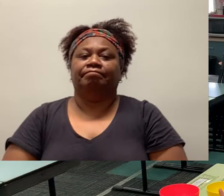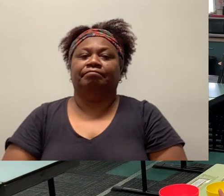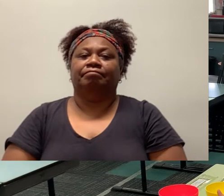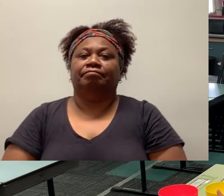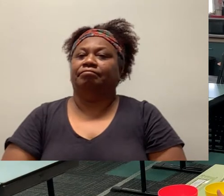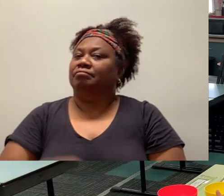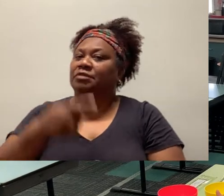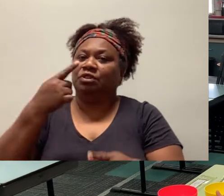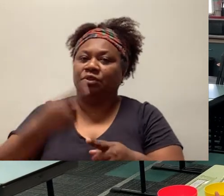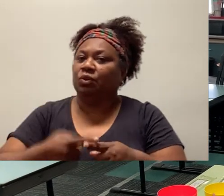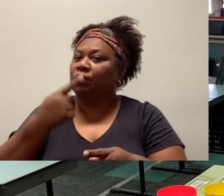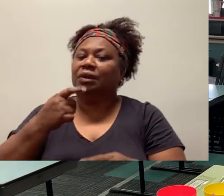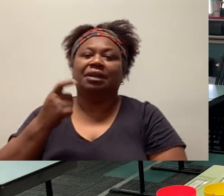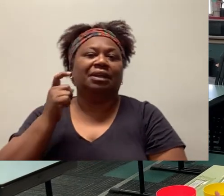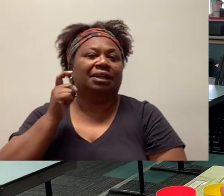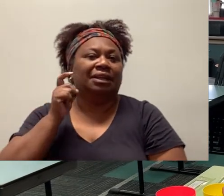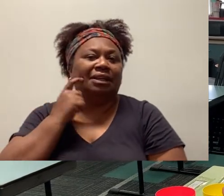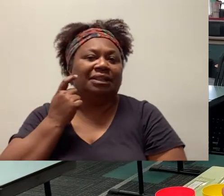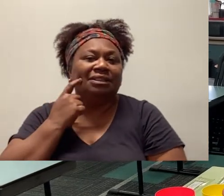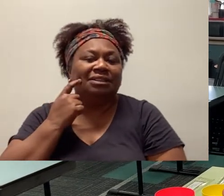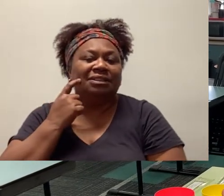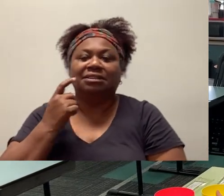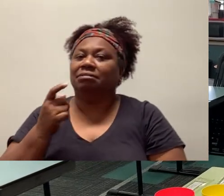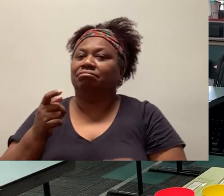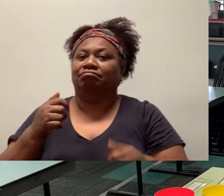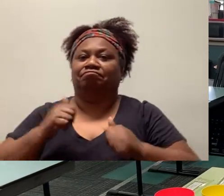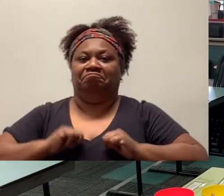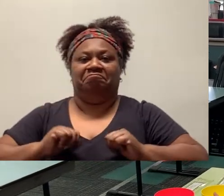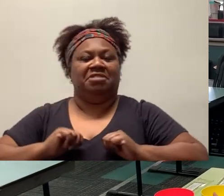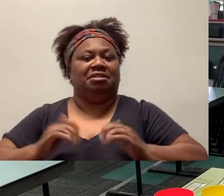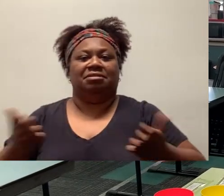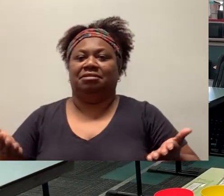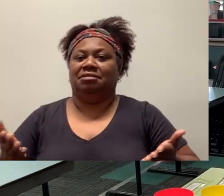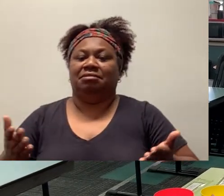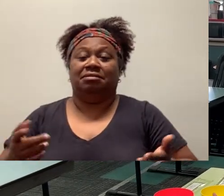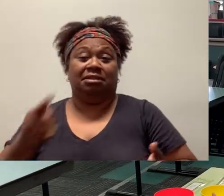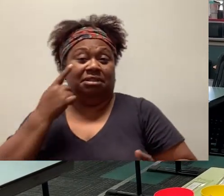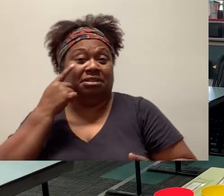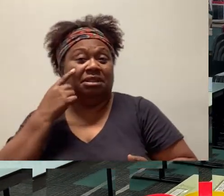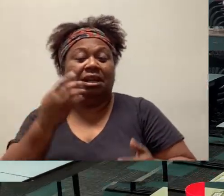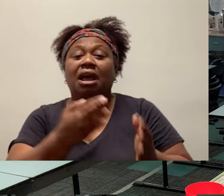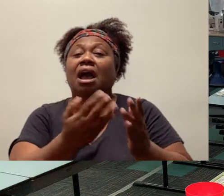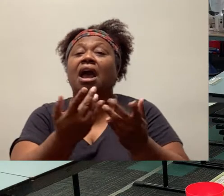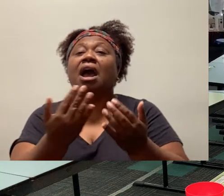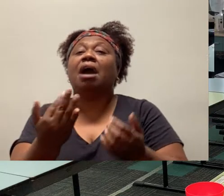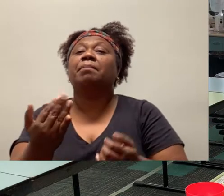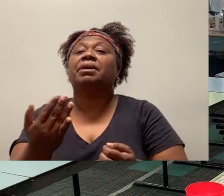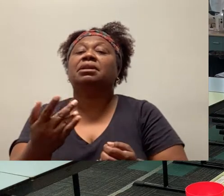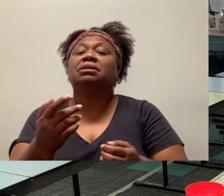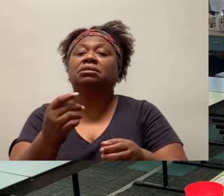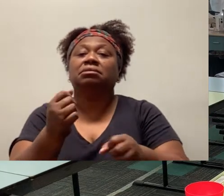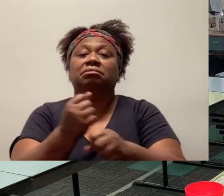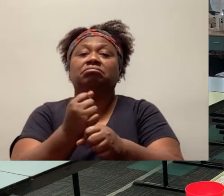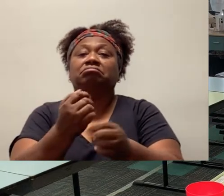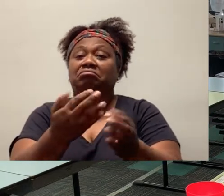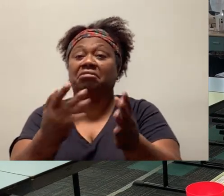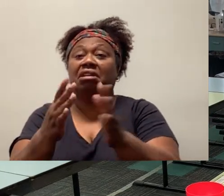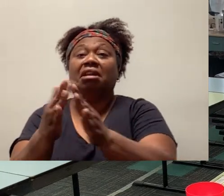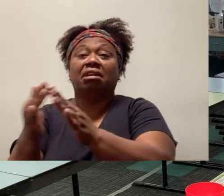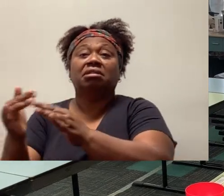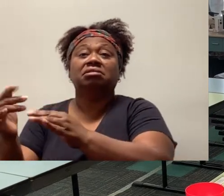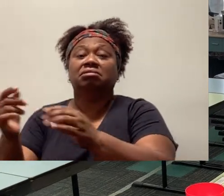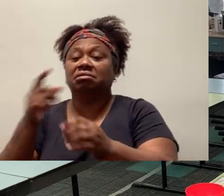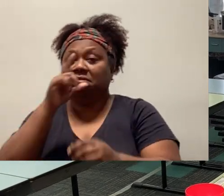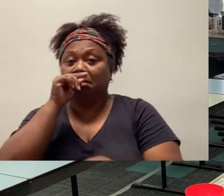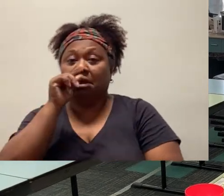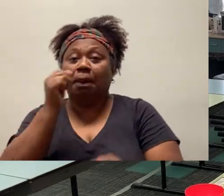Really quick and easy for us to practice. Let's see what you can do. How many letters can you make and how quick can you do it? All right, hope you